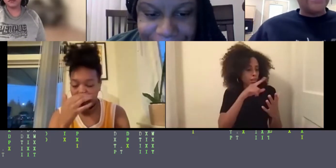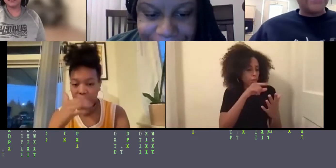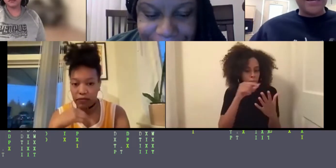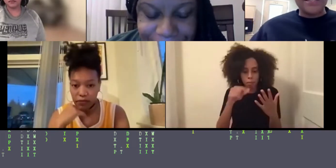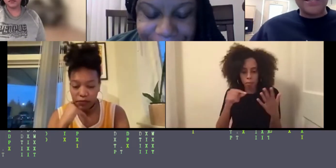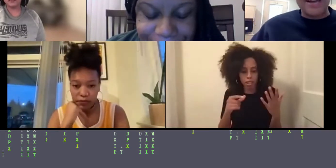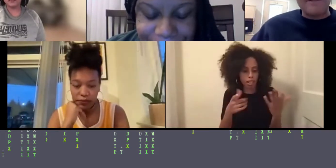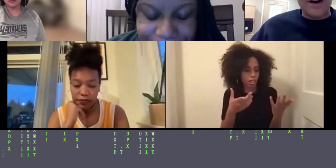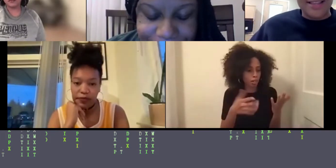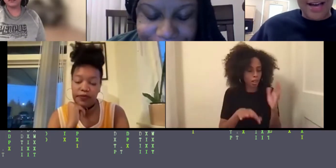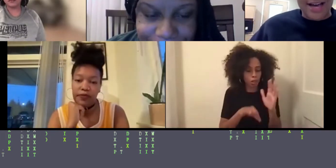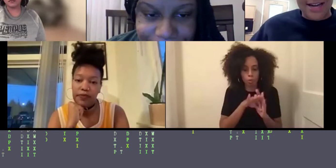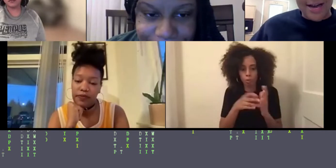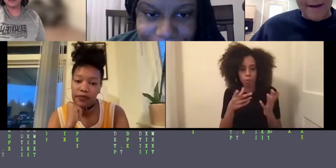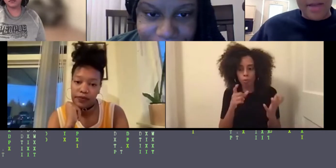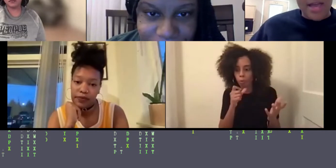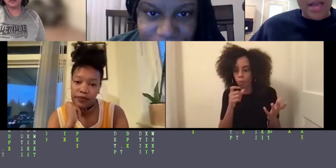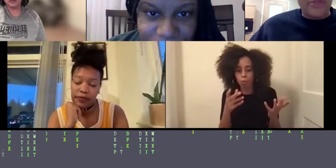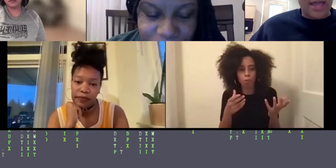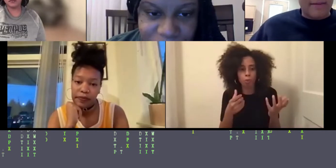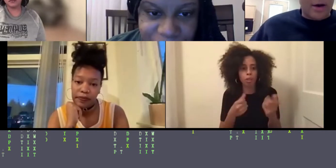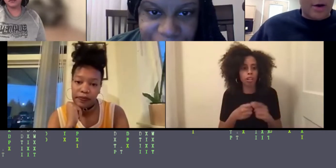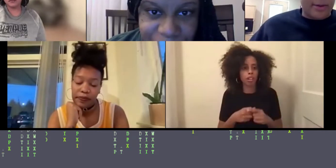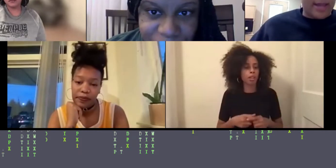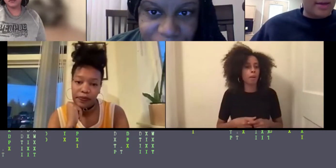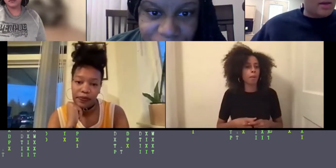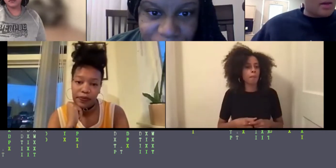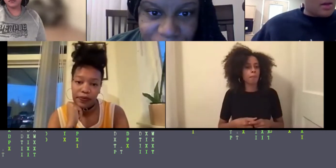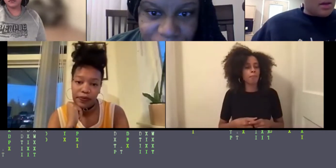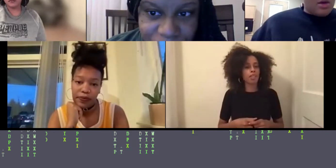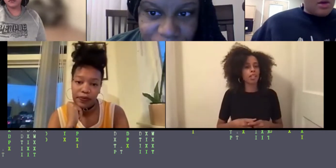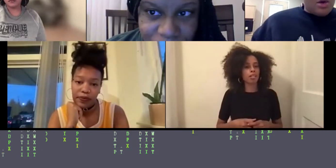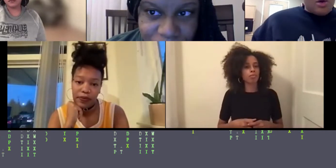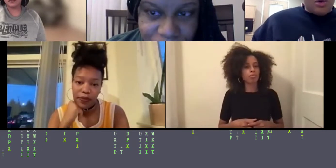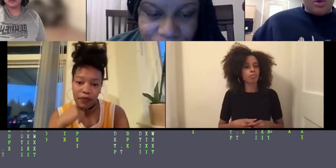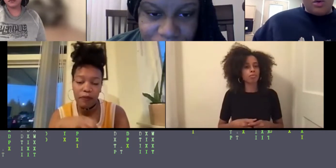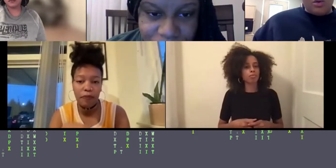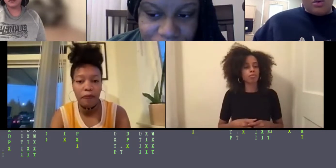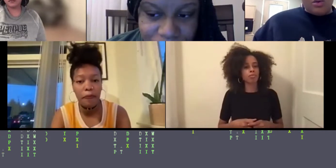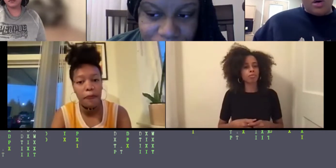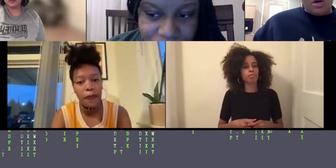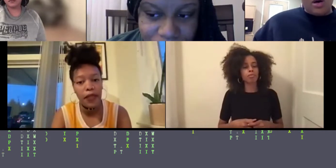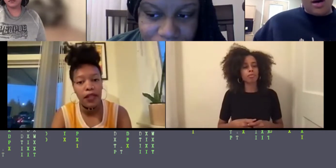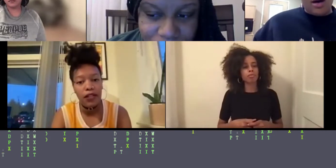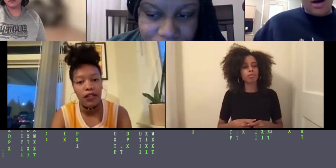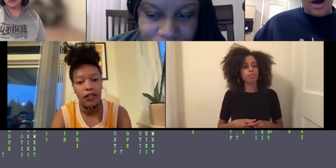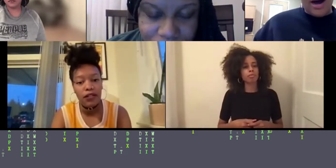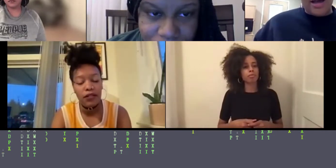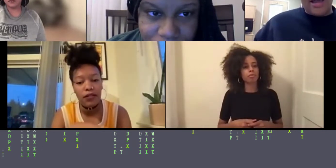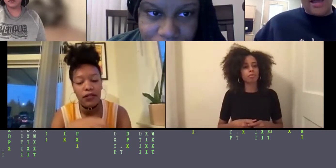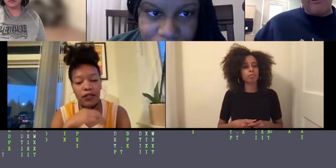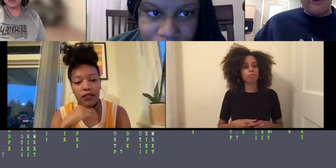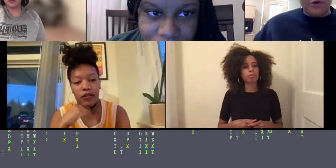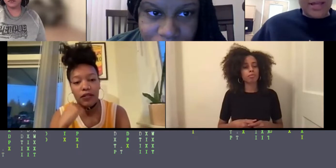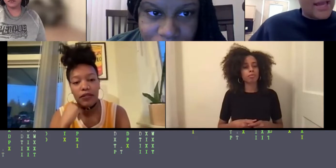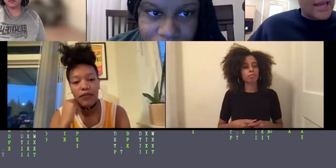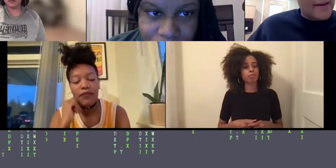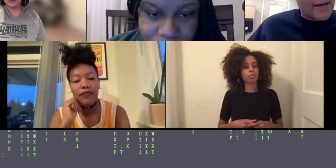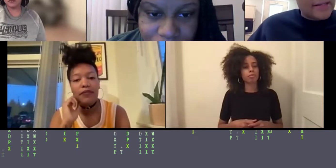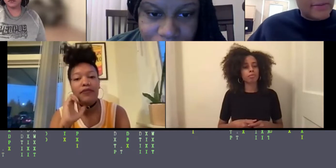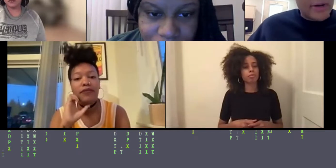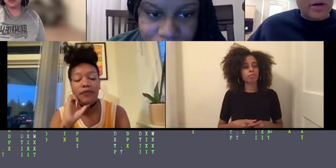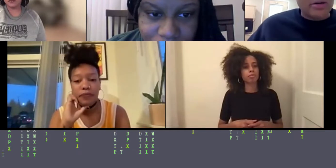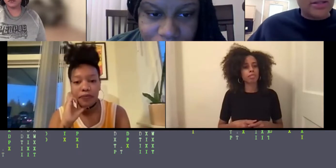but I guess, um, of on that, um, thinking about like, who I fully